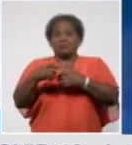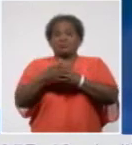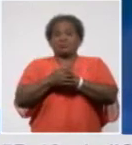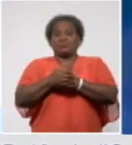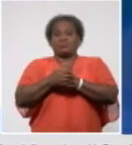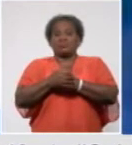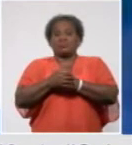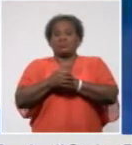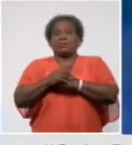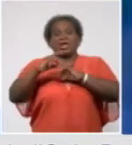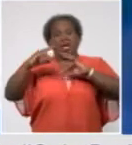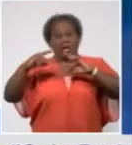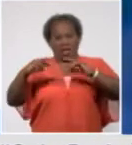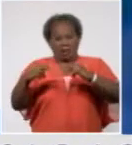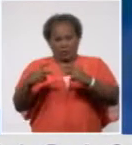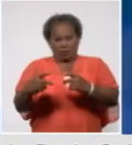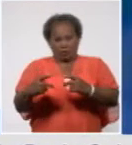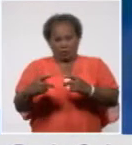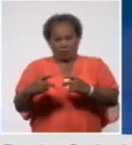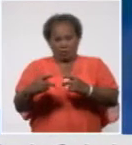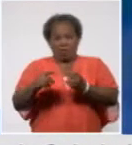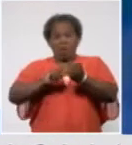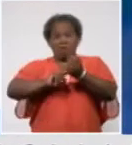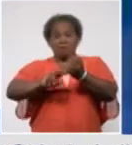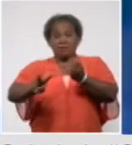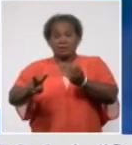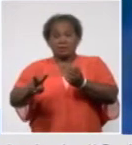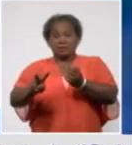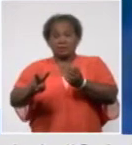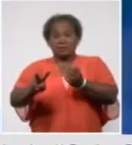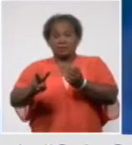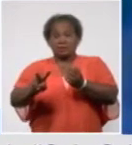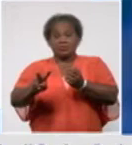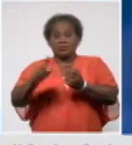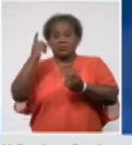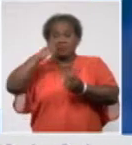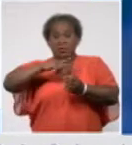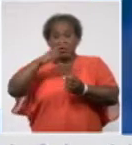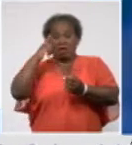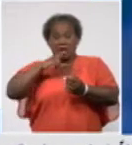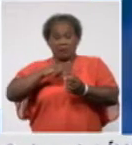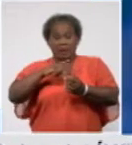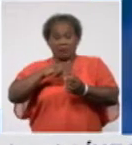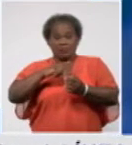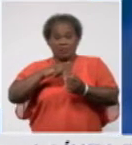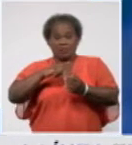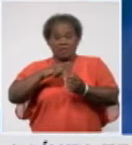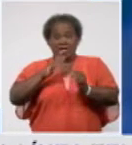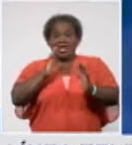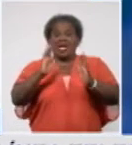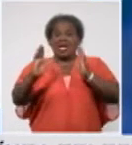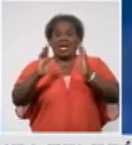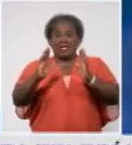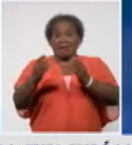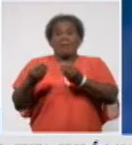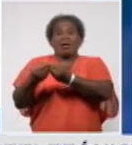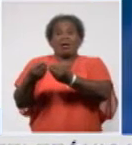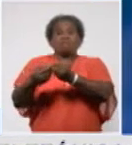belong to the municipalities of Ciego de Ávila with 24, Chambas with 2,